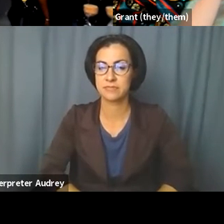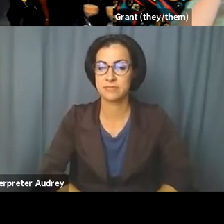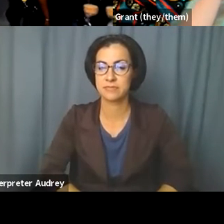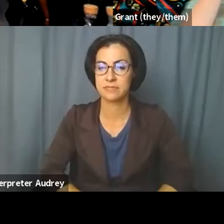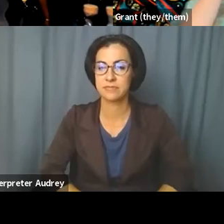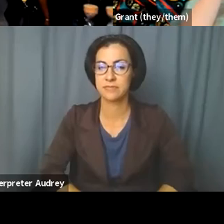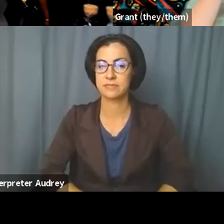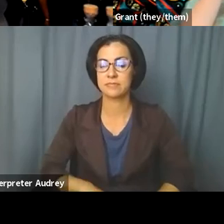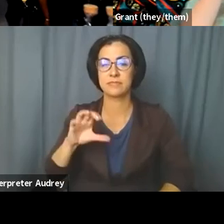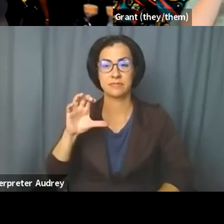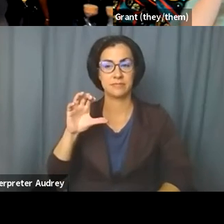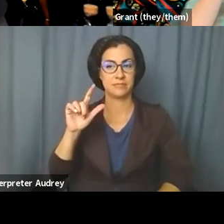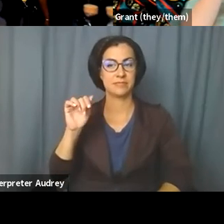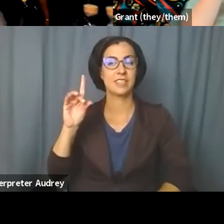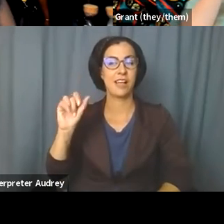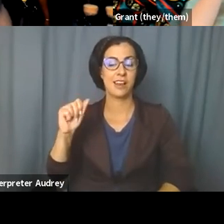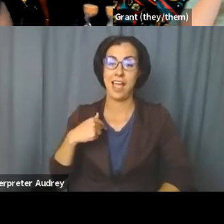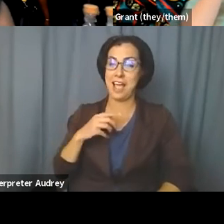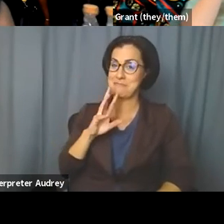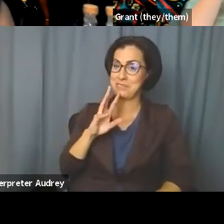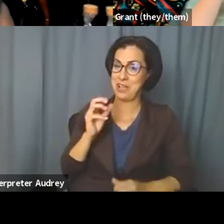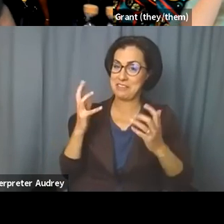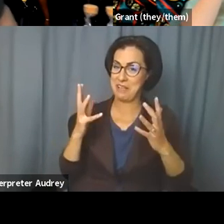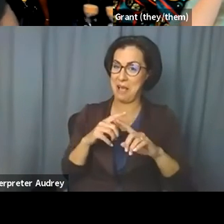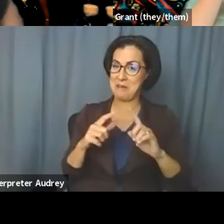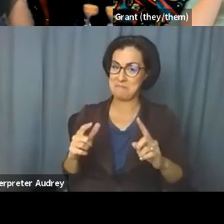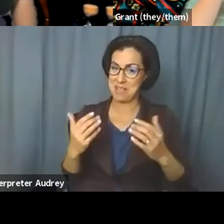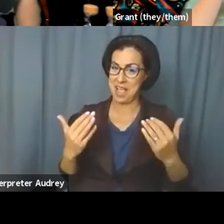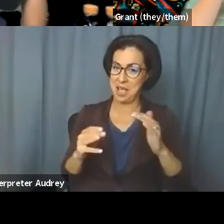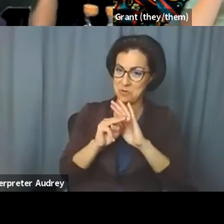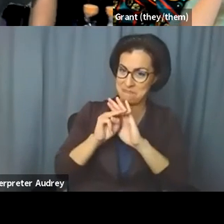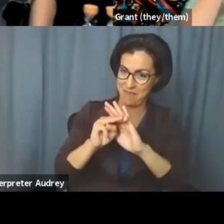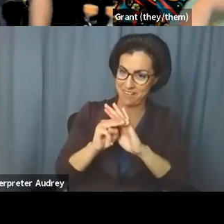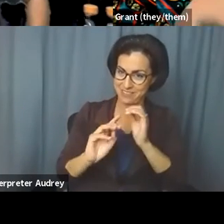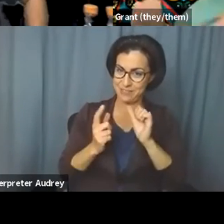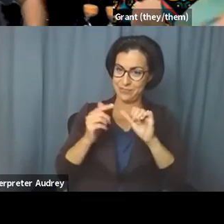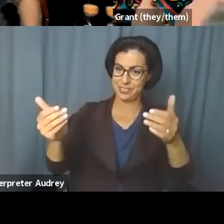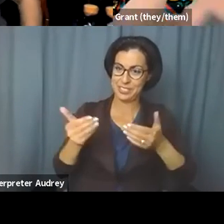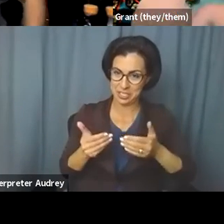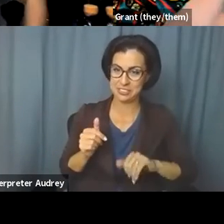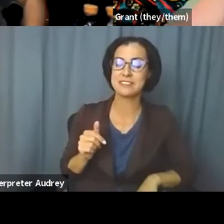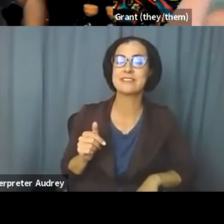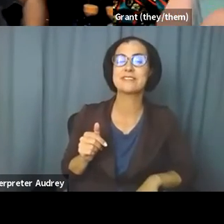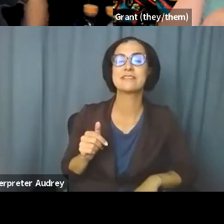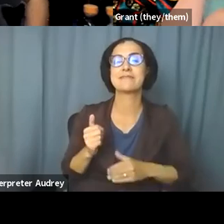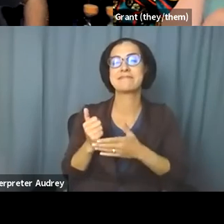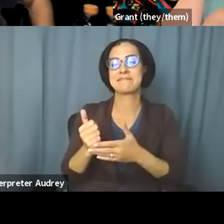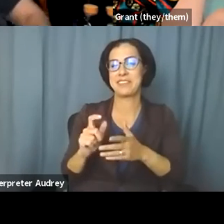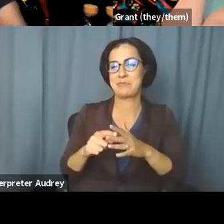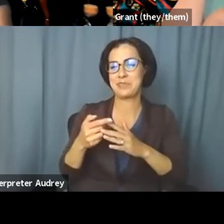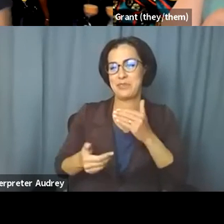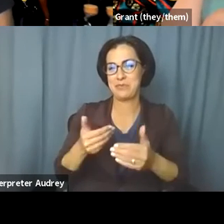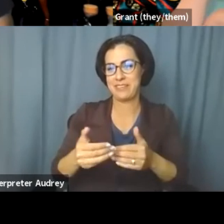Well, I know that I have been talking a lot, but I think that I will model to begin and help us to get started.